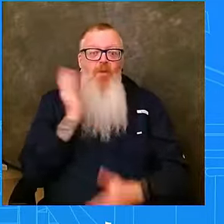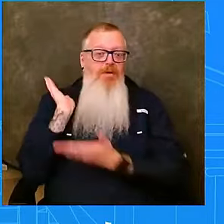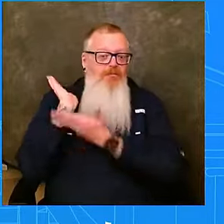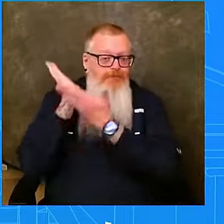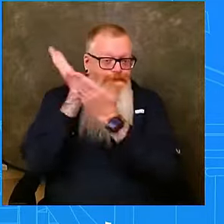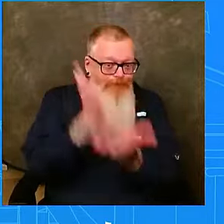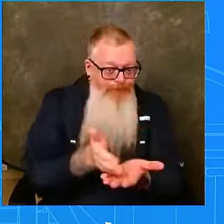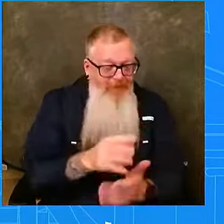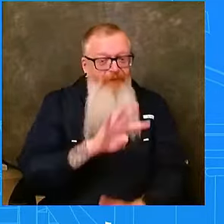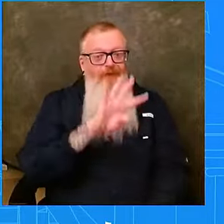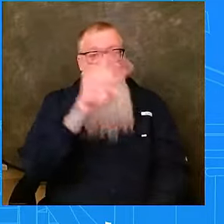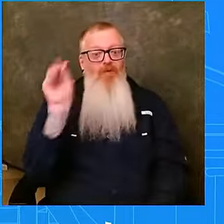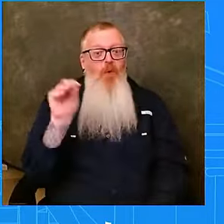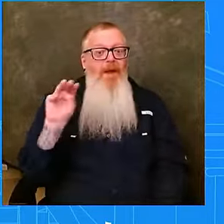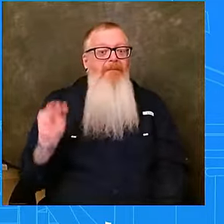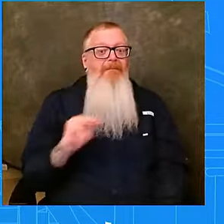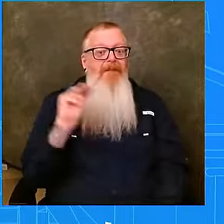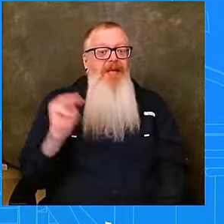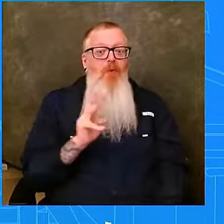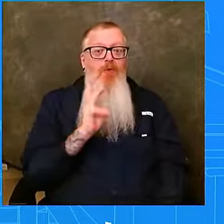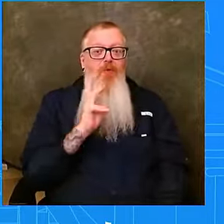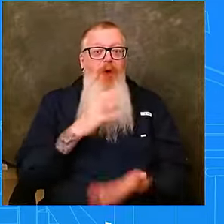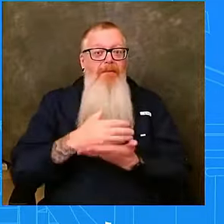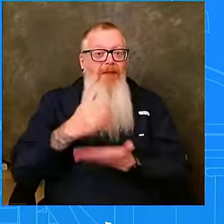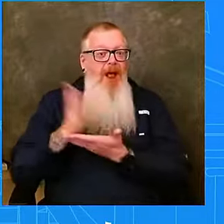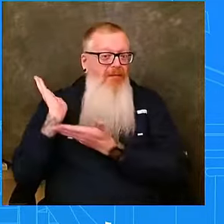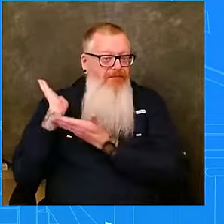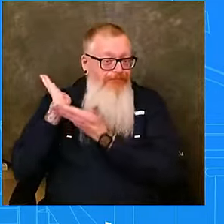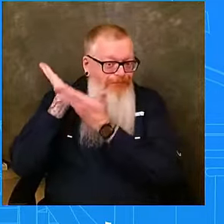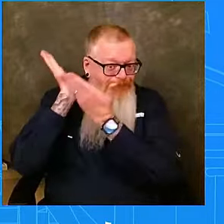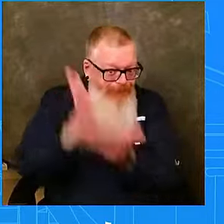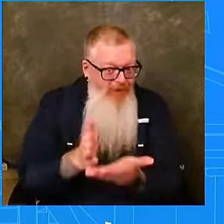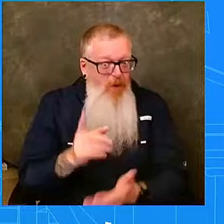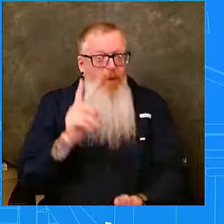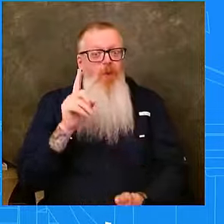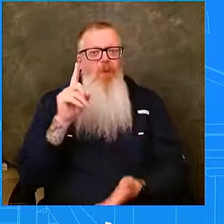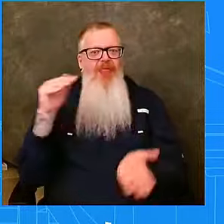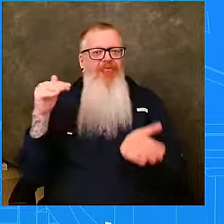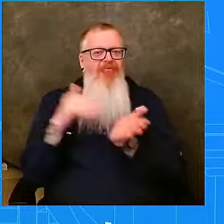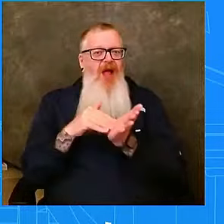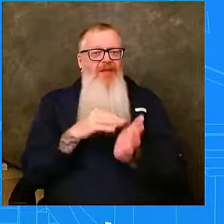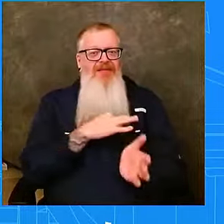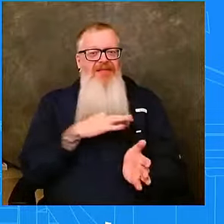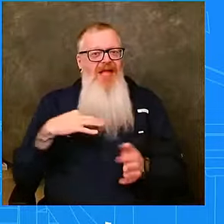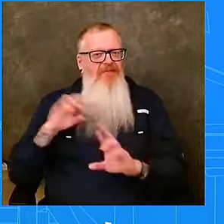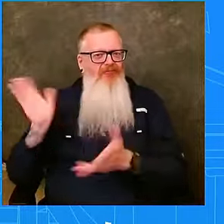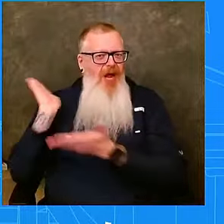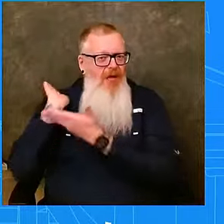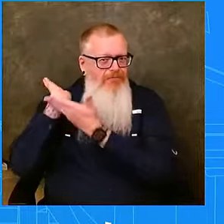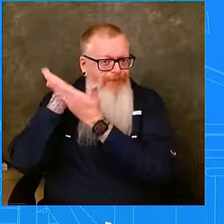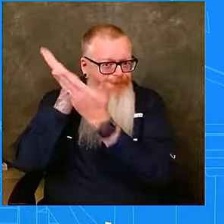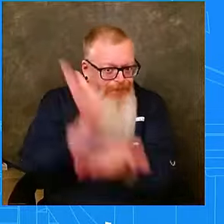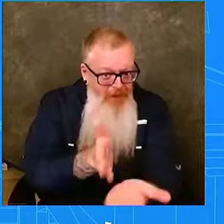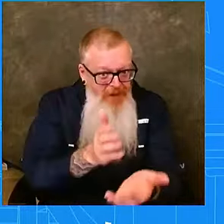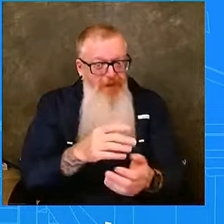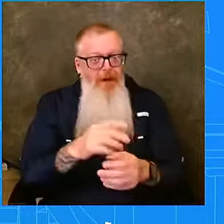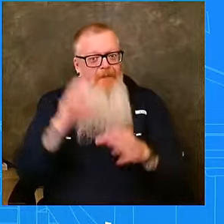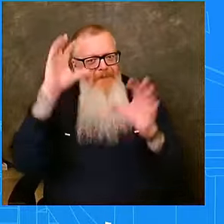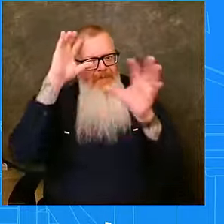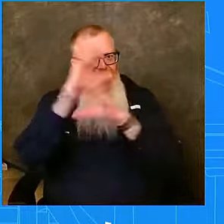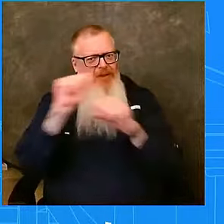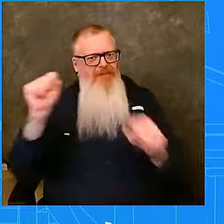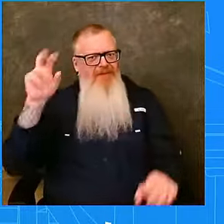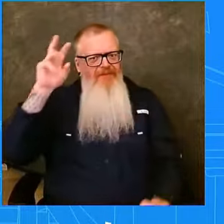And as the President and the Vice President have said, any attempts to price gouge Americans, whether at the gas